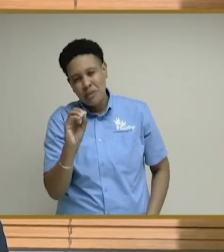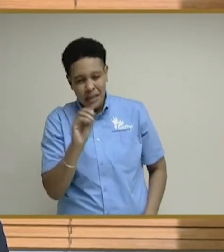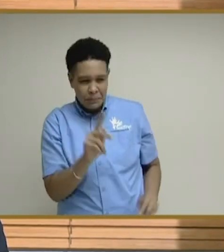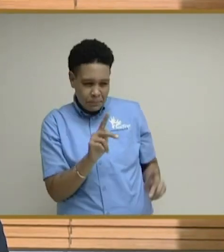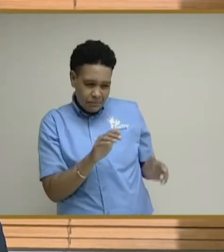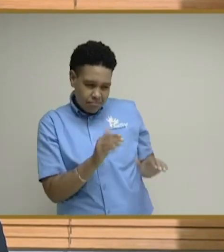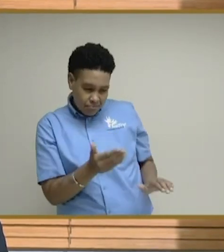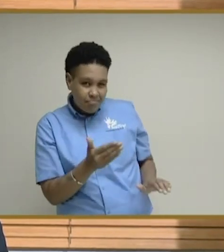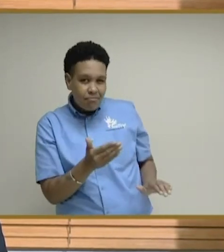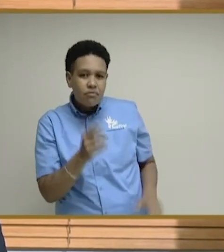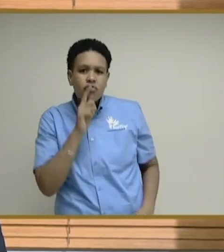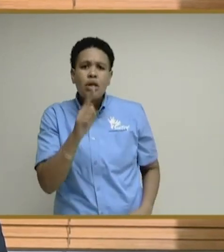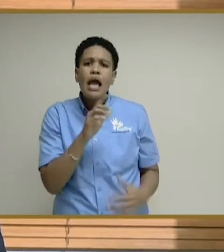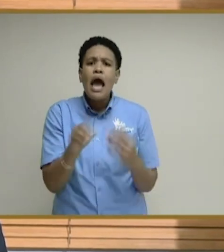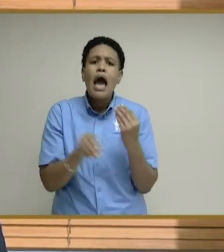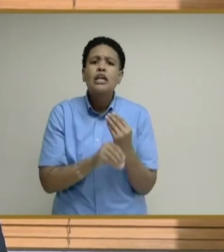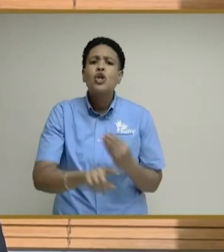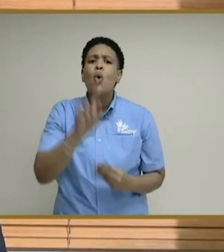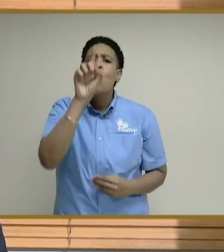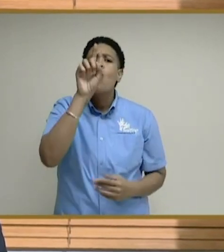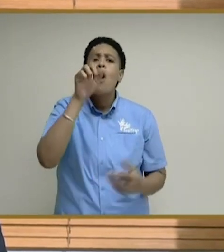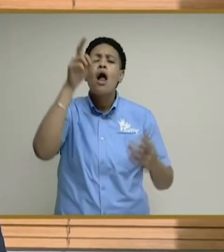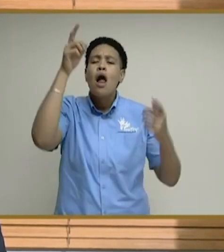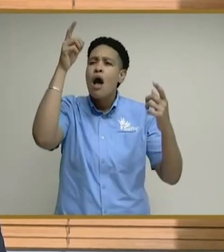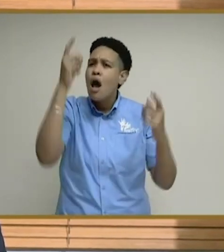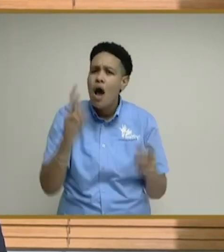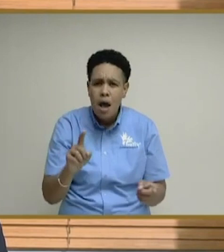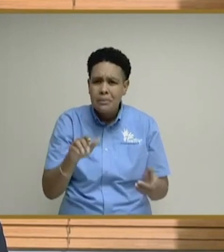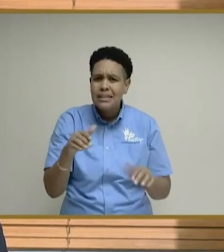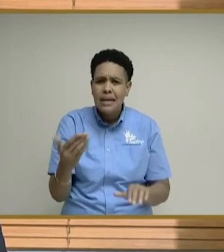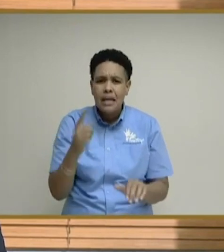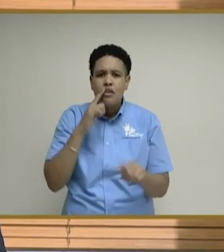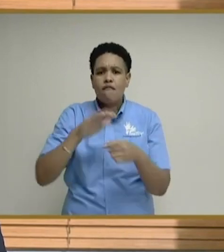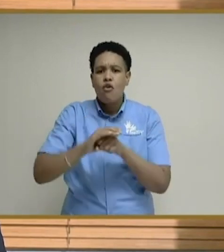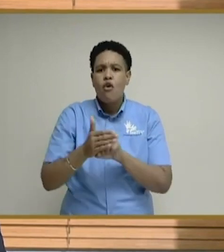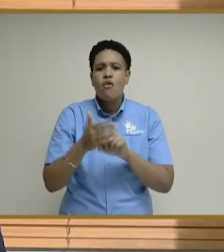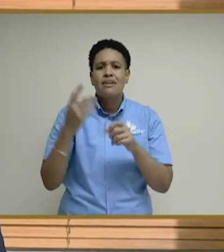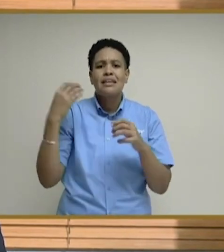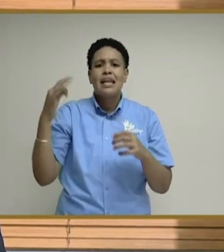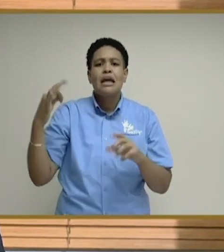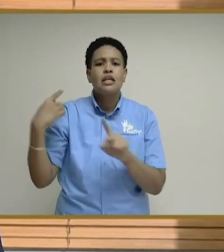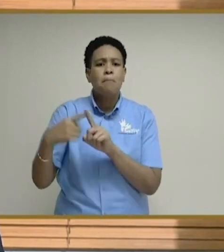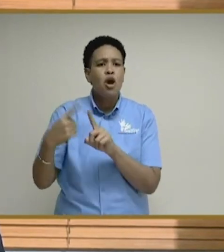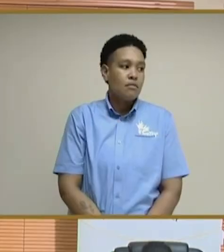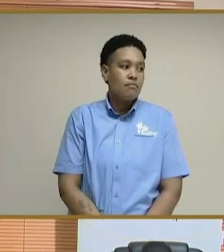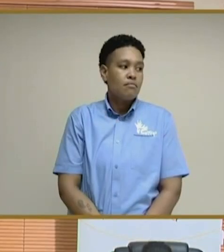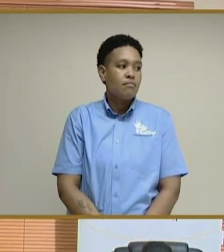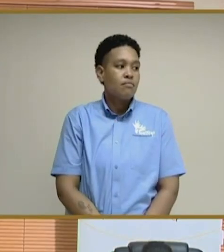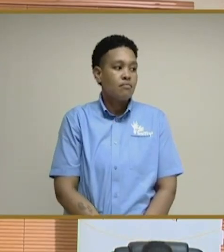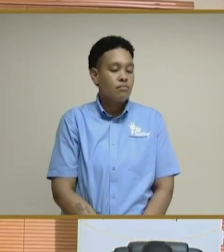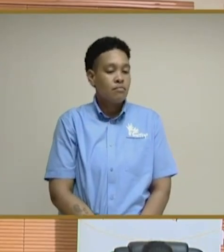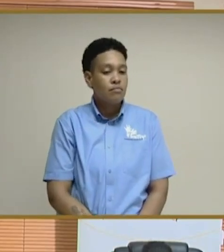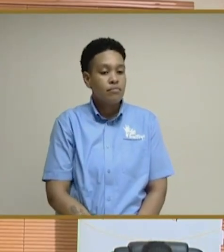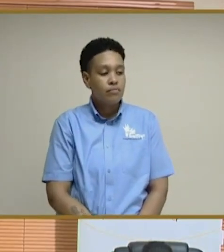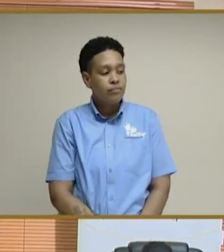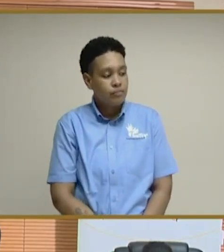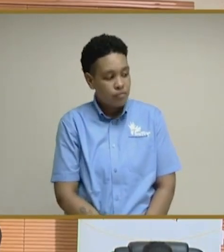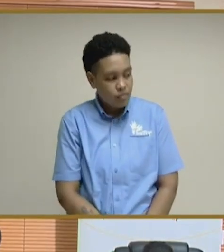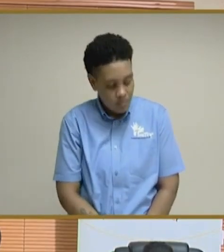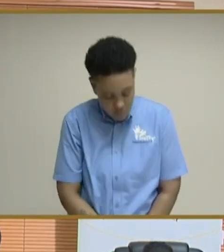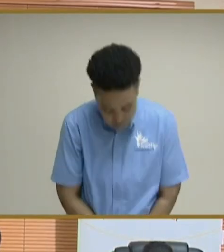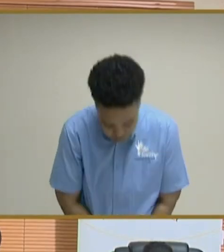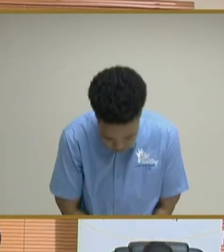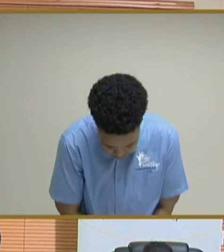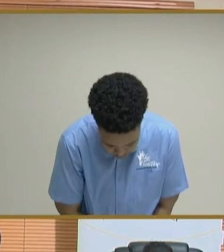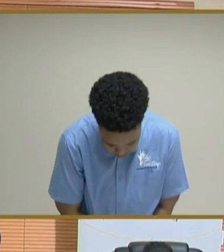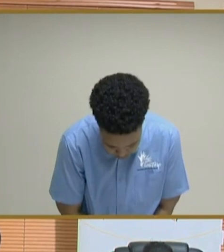There has also been one coincidental death of a COVID-19 positive person. The minister reminded